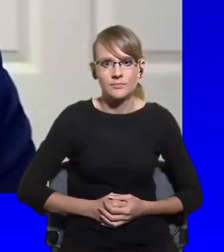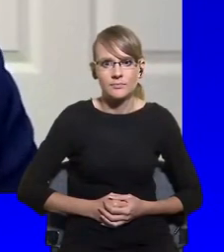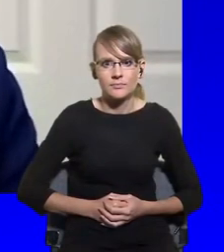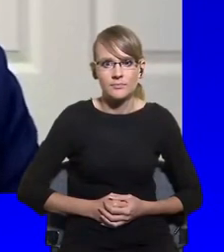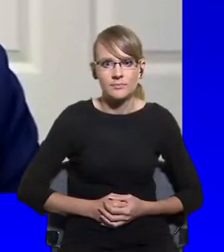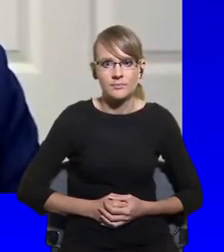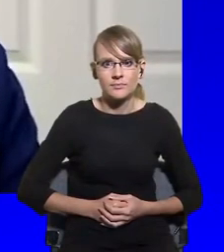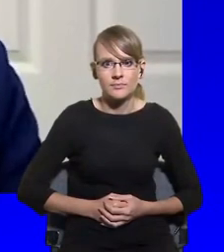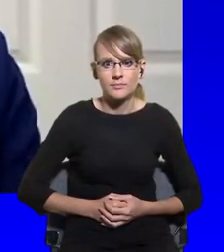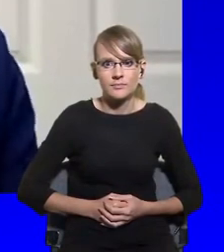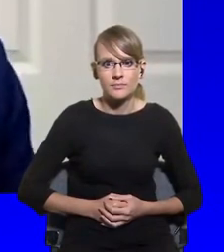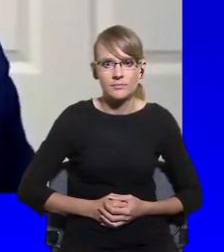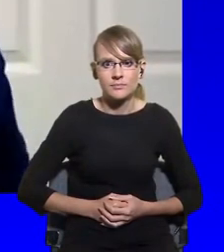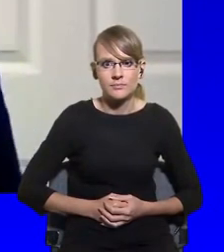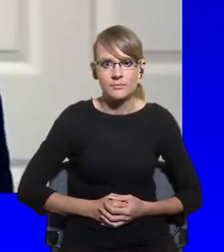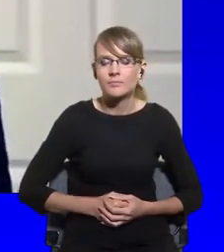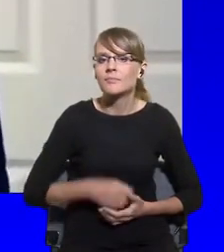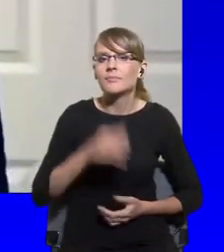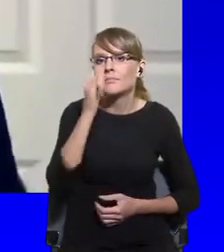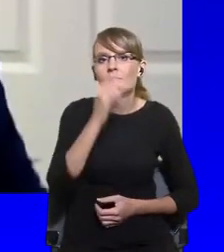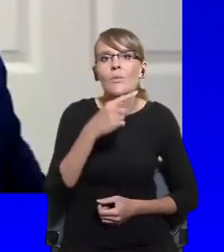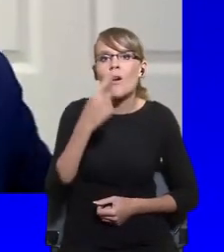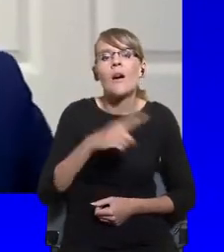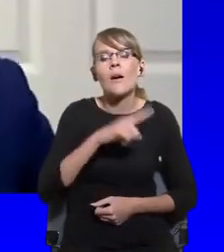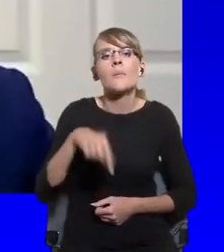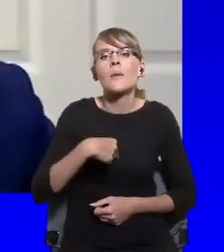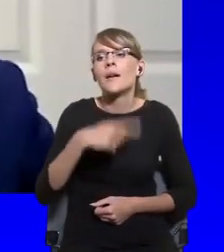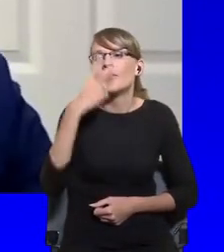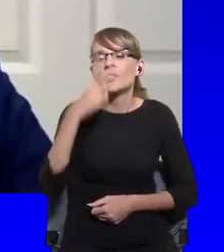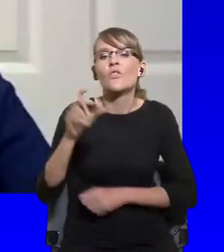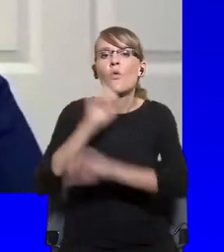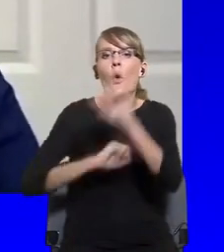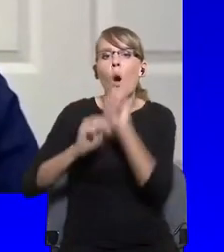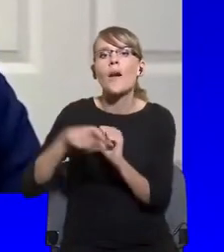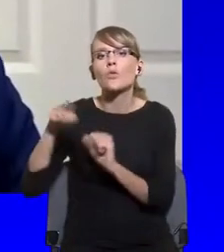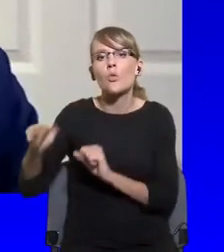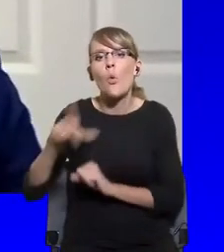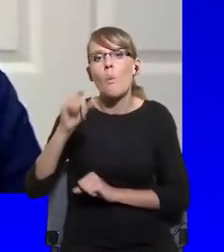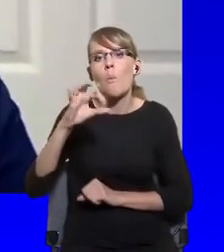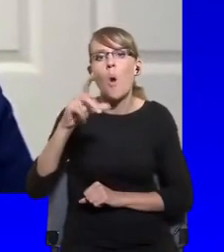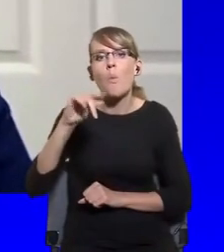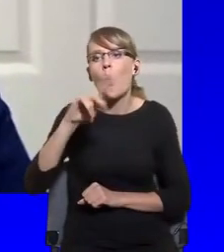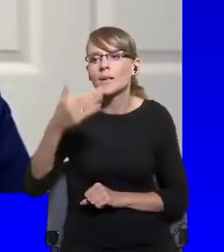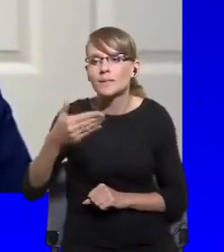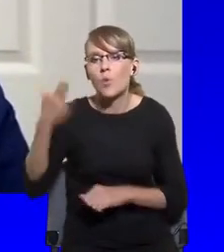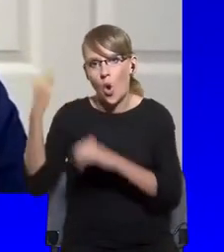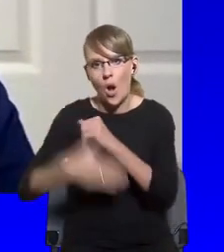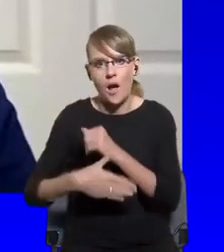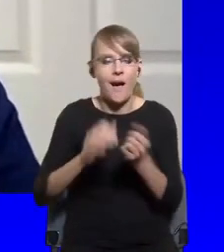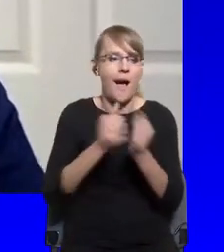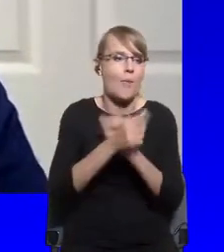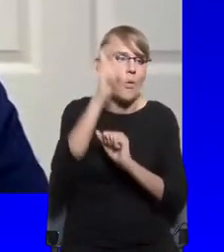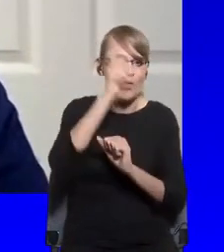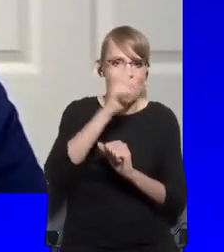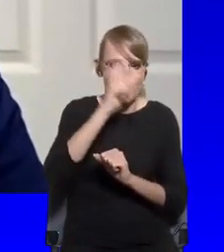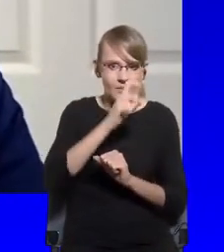all will depend on how governments, incumbent governments manage and